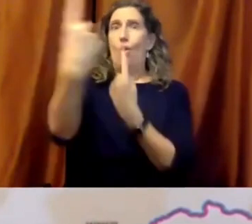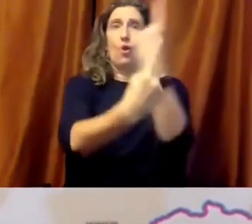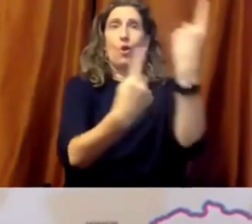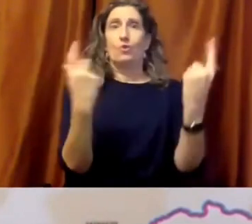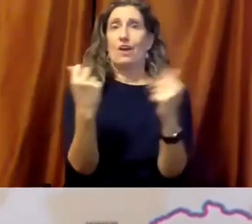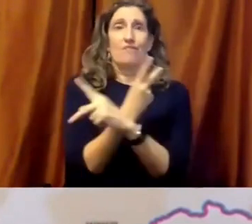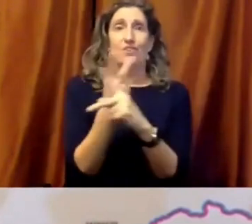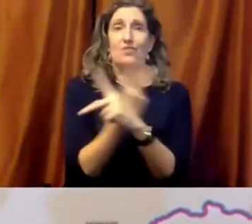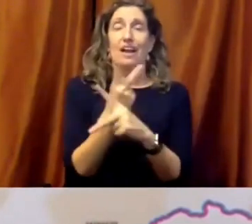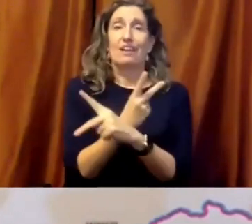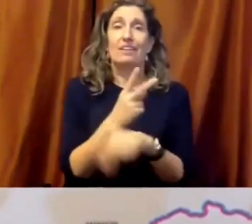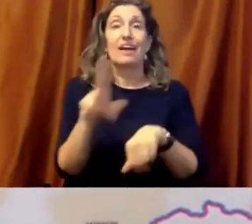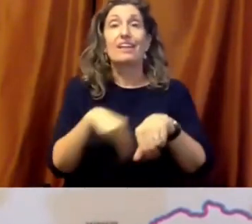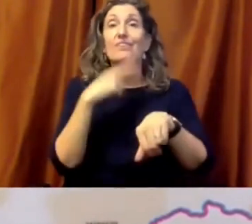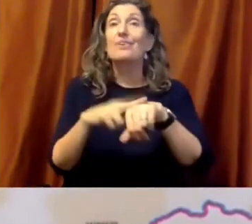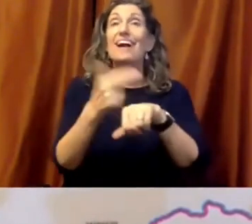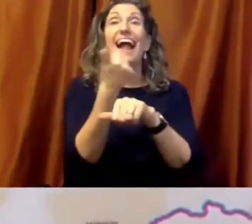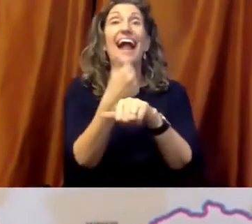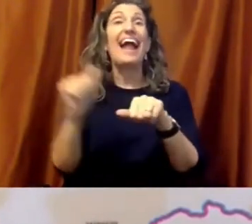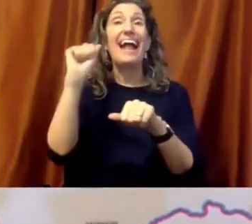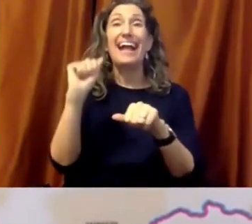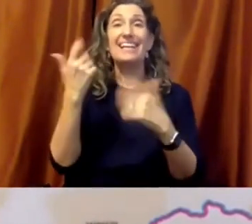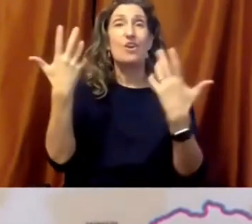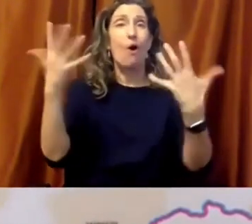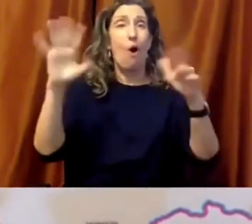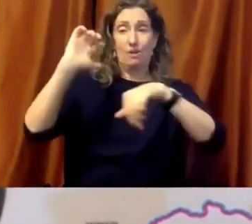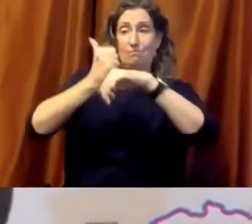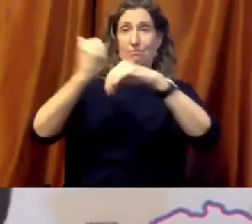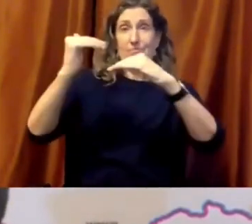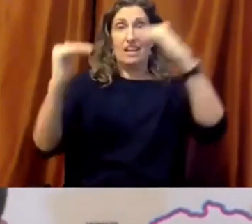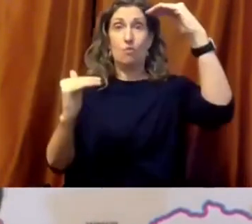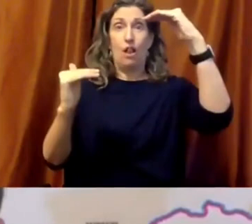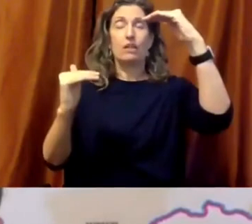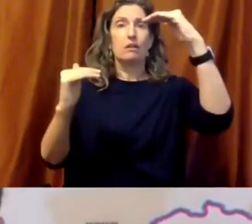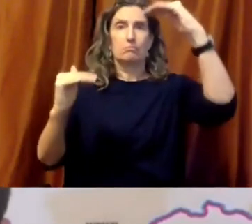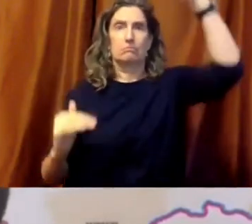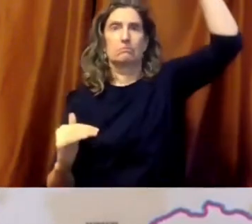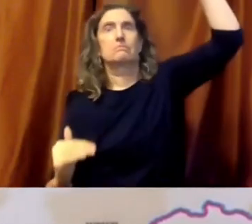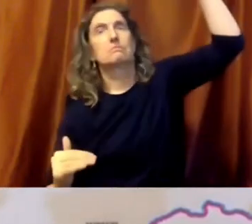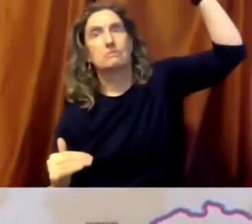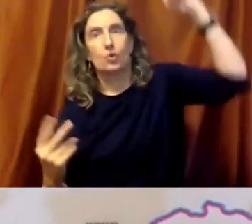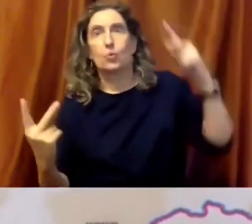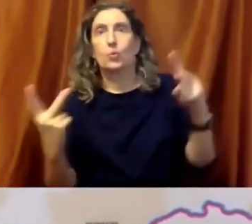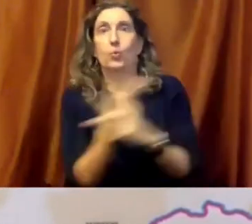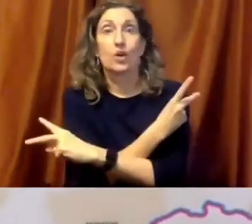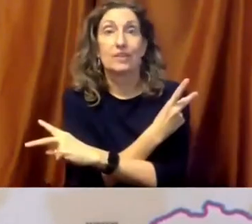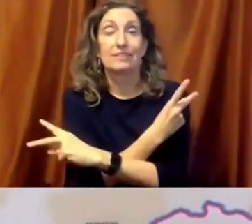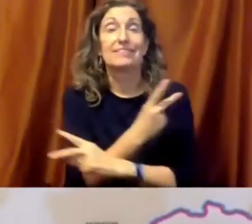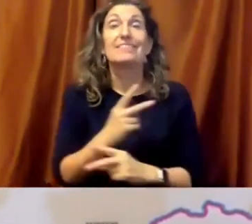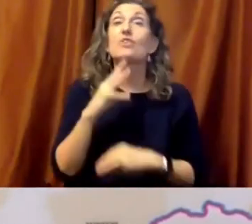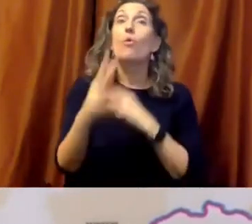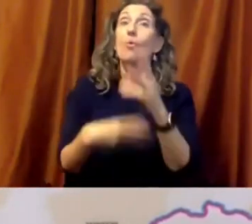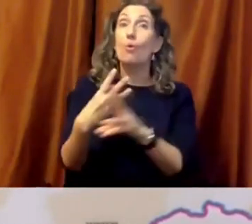crisis. So the people of the world, same storm, but very different boats. Imagine